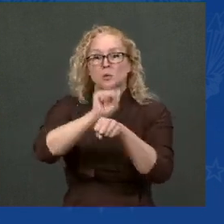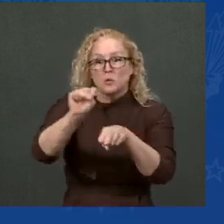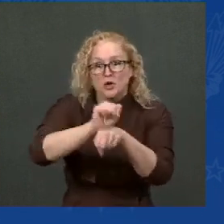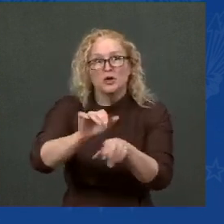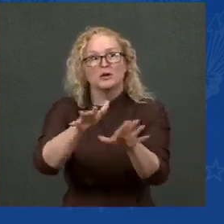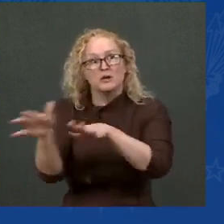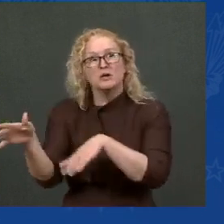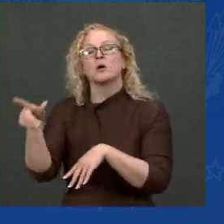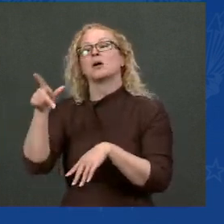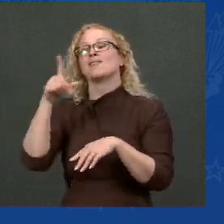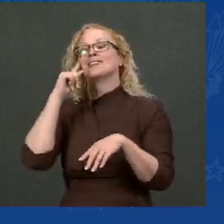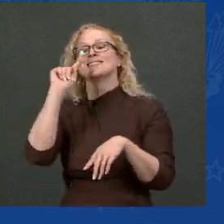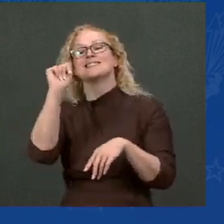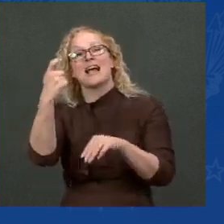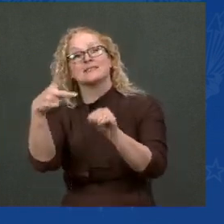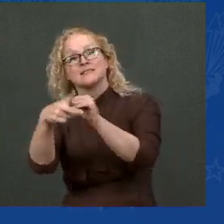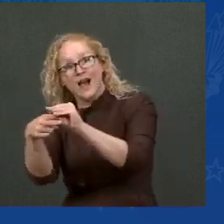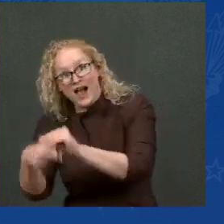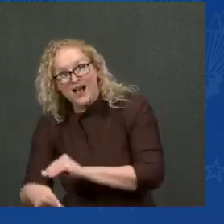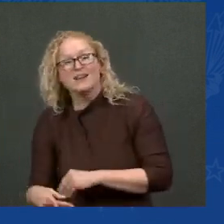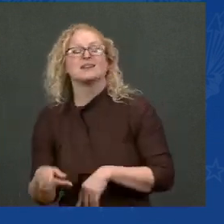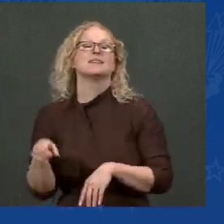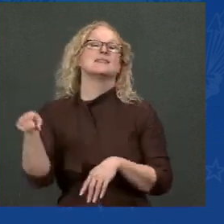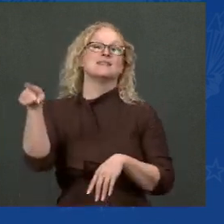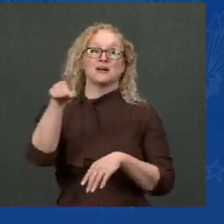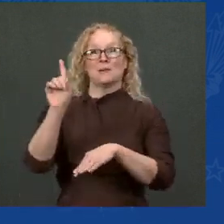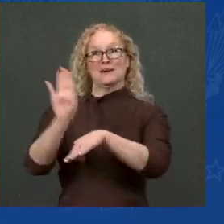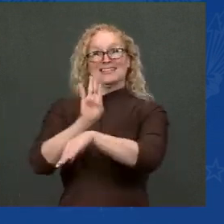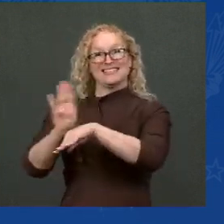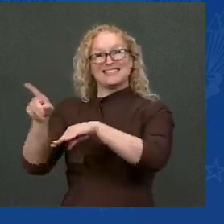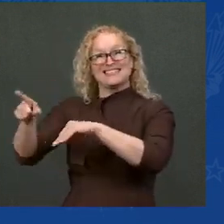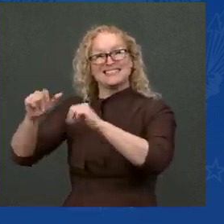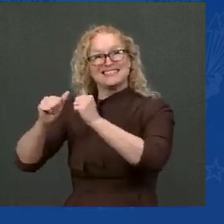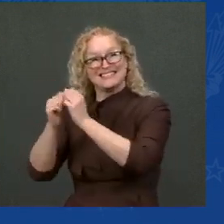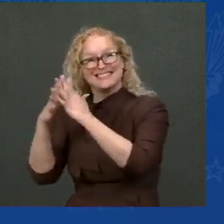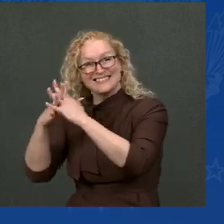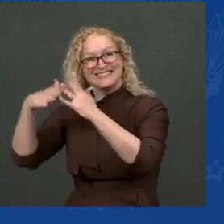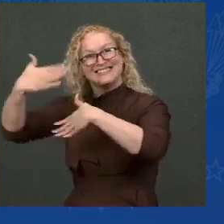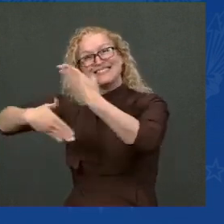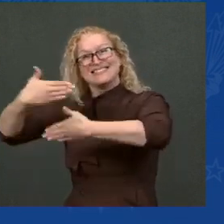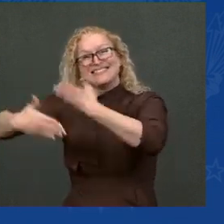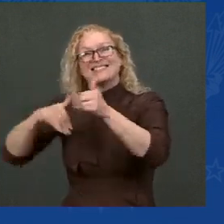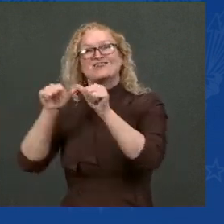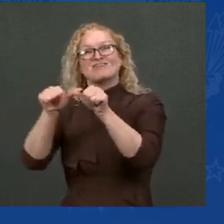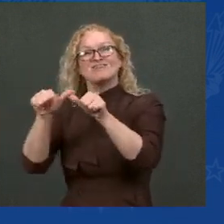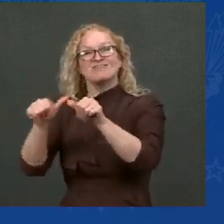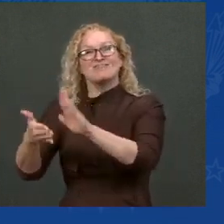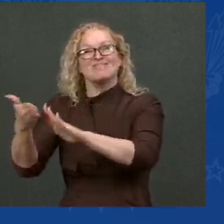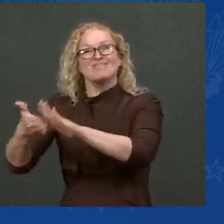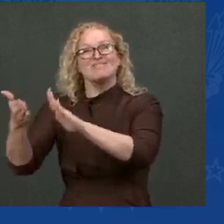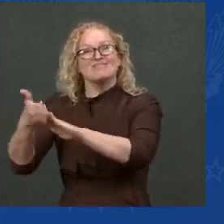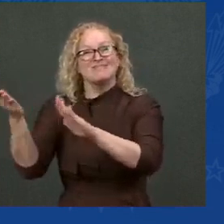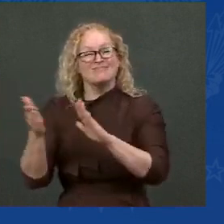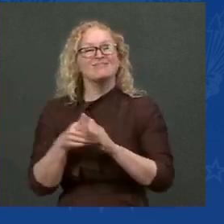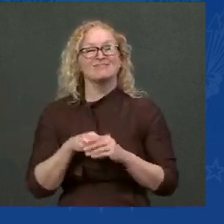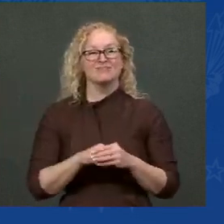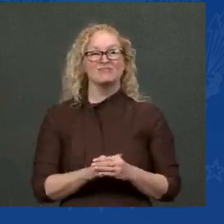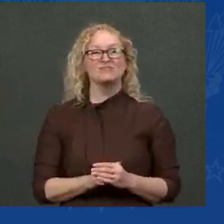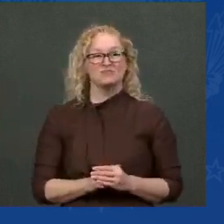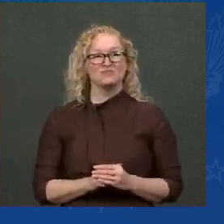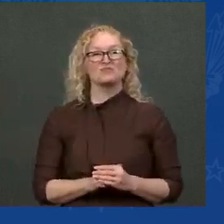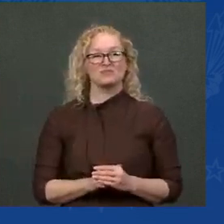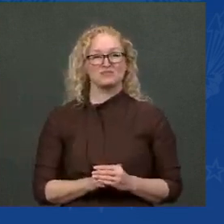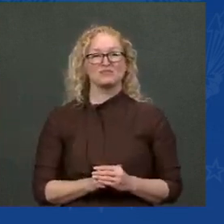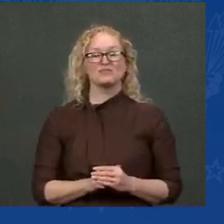dark days earlier this year. And it provided the resources needed to launch one of the fastest mass vaccination